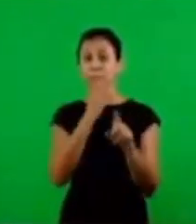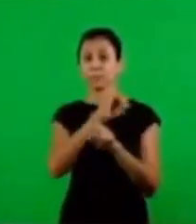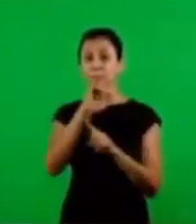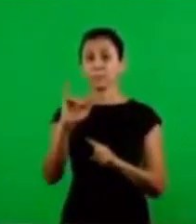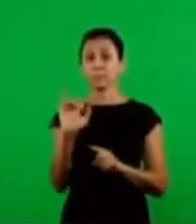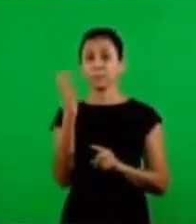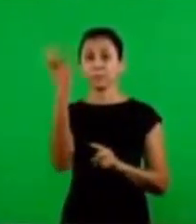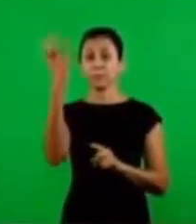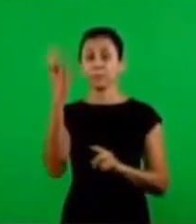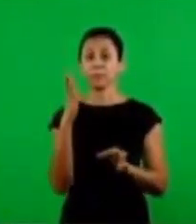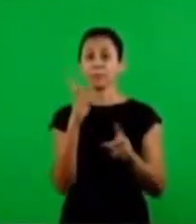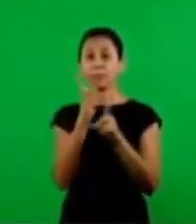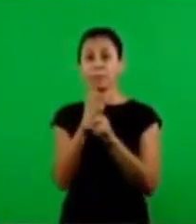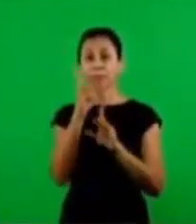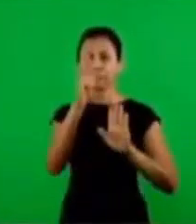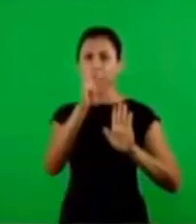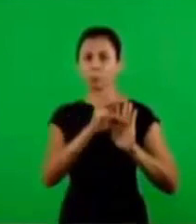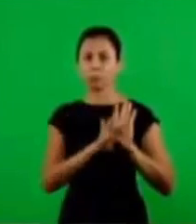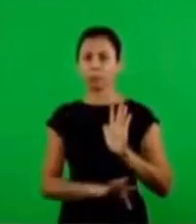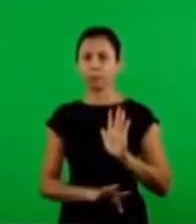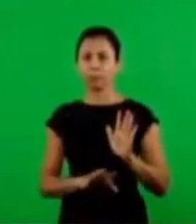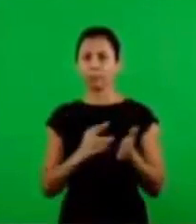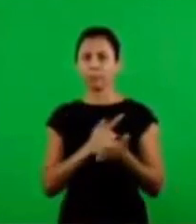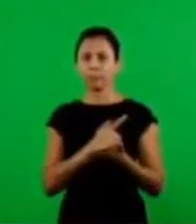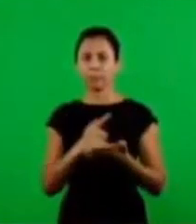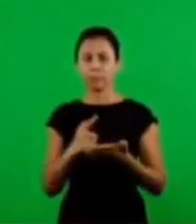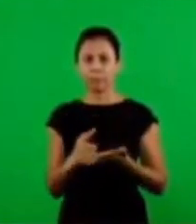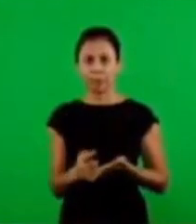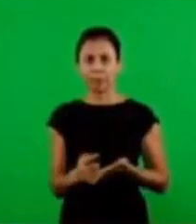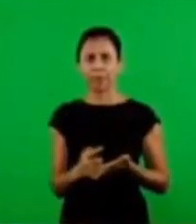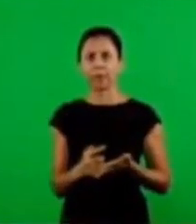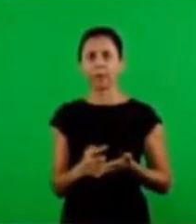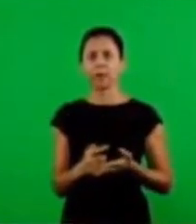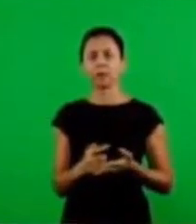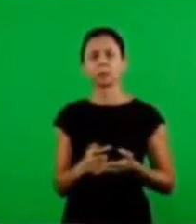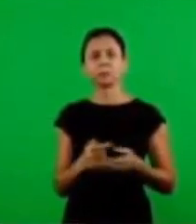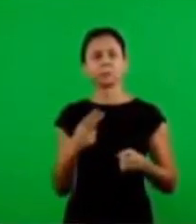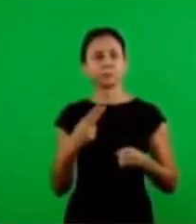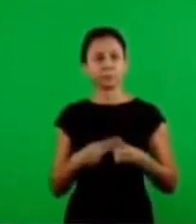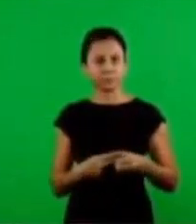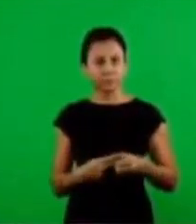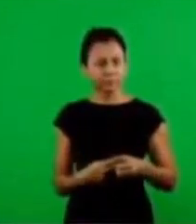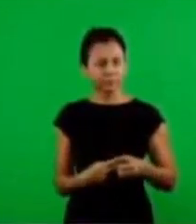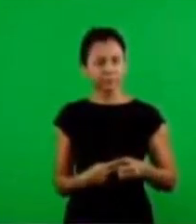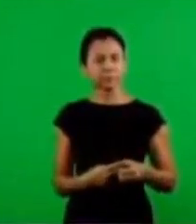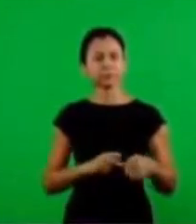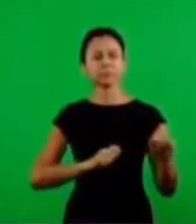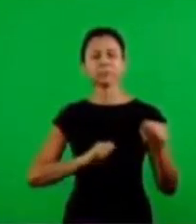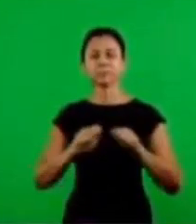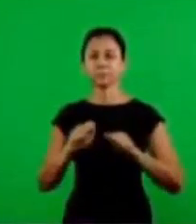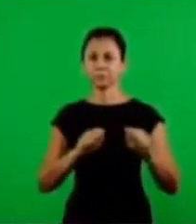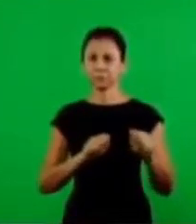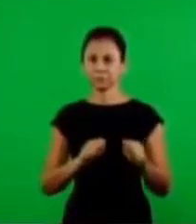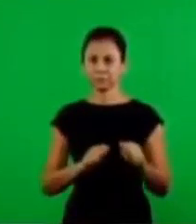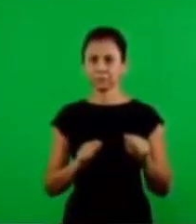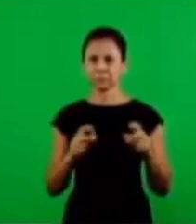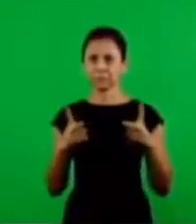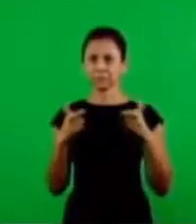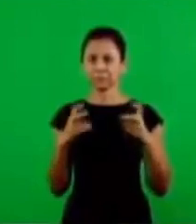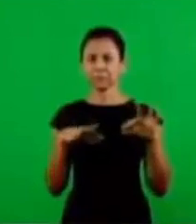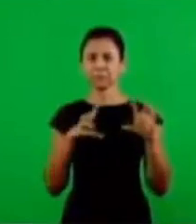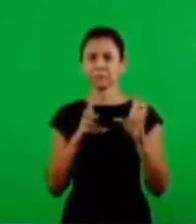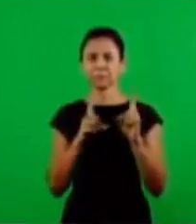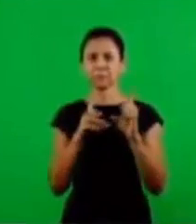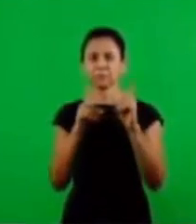secrets and signs prophetic signs found in the text of Genesis 22.4 Numbers 10.33 Acts 2